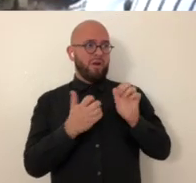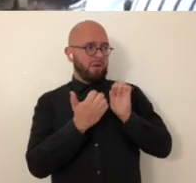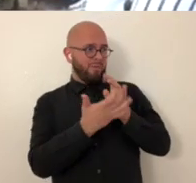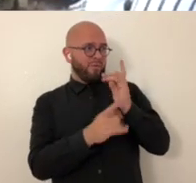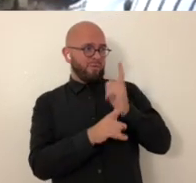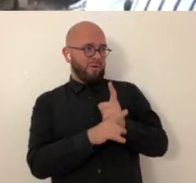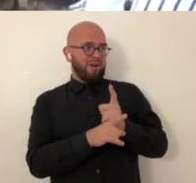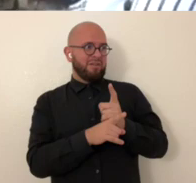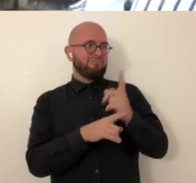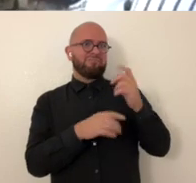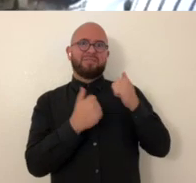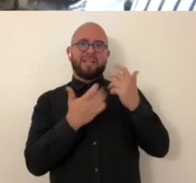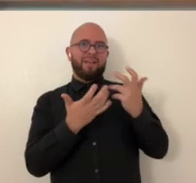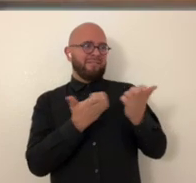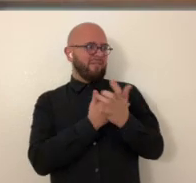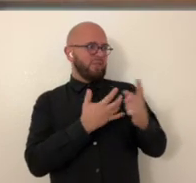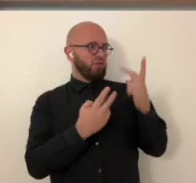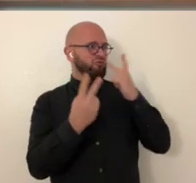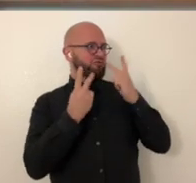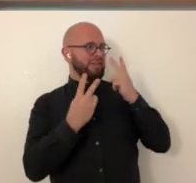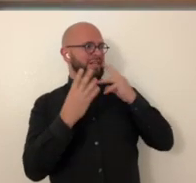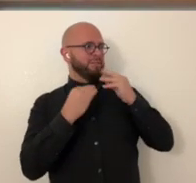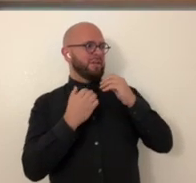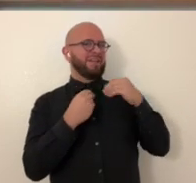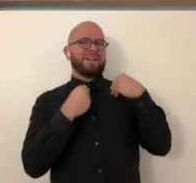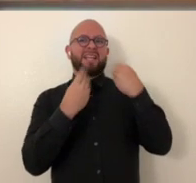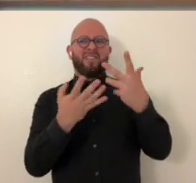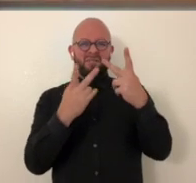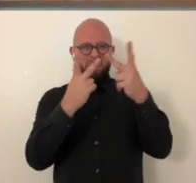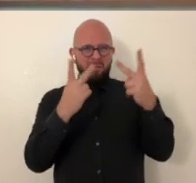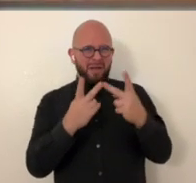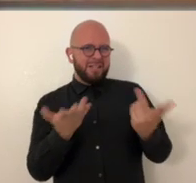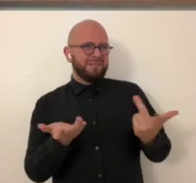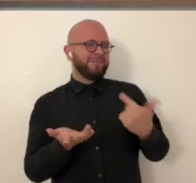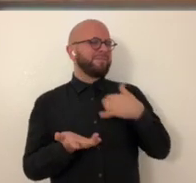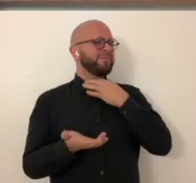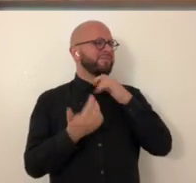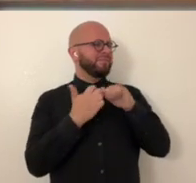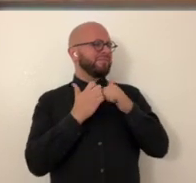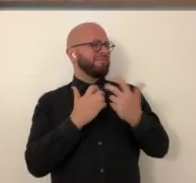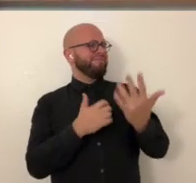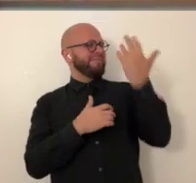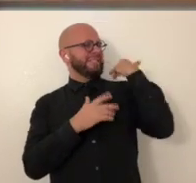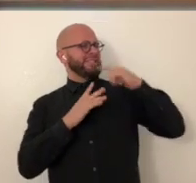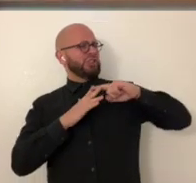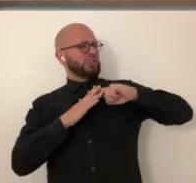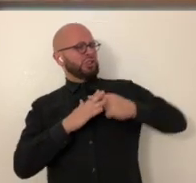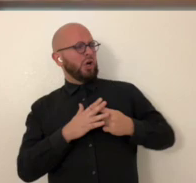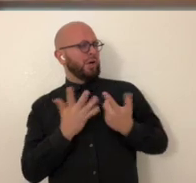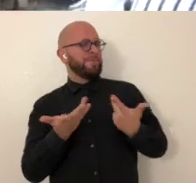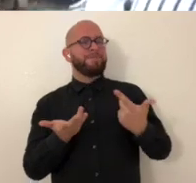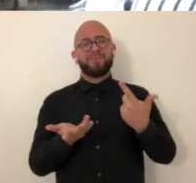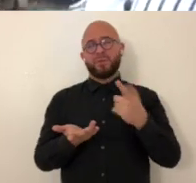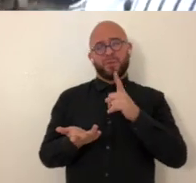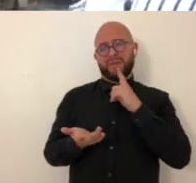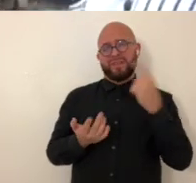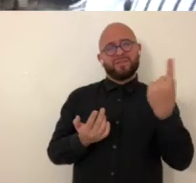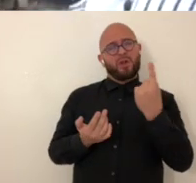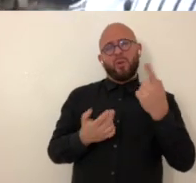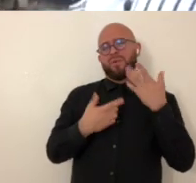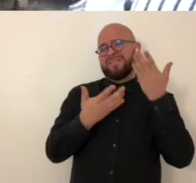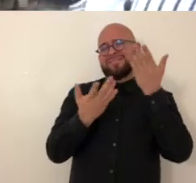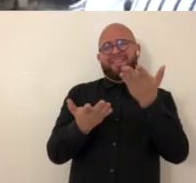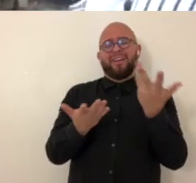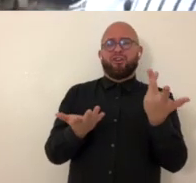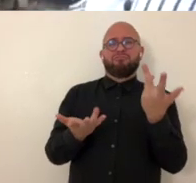art it's a great way to do that to just give them a place for sure how did they first